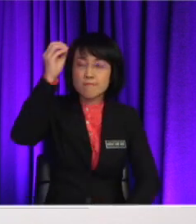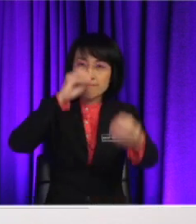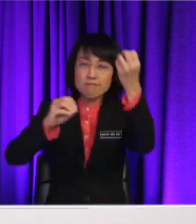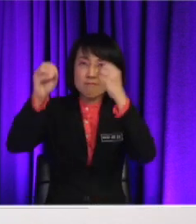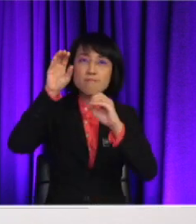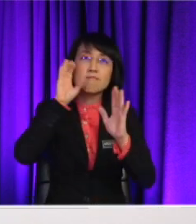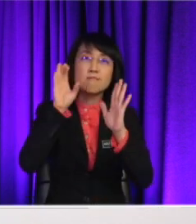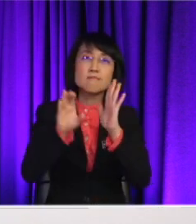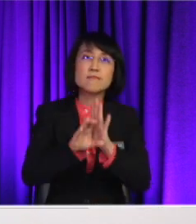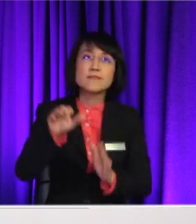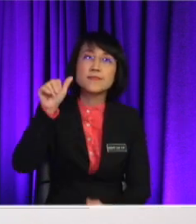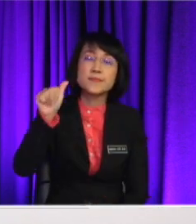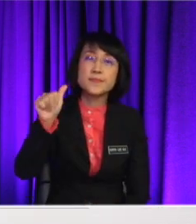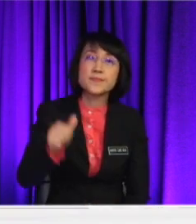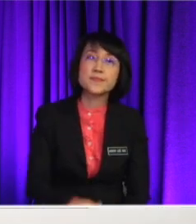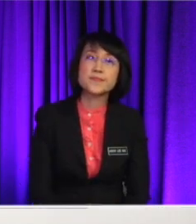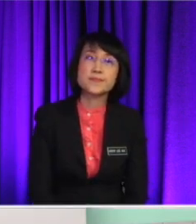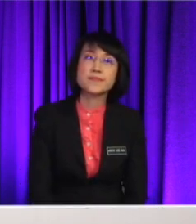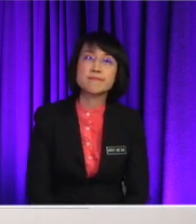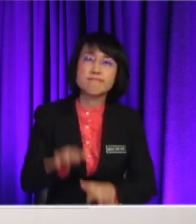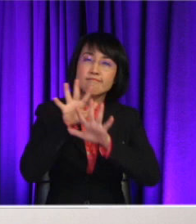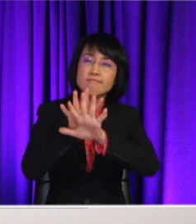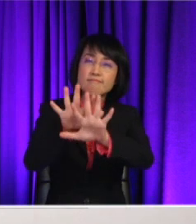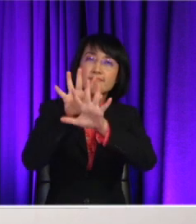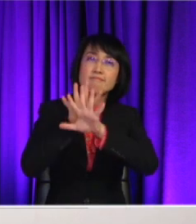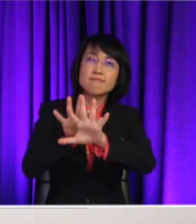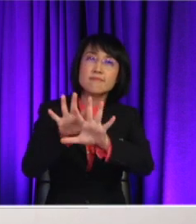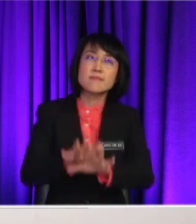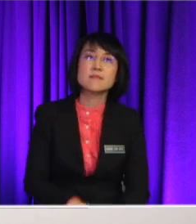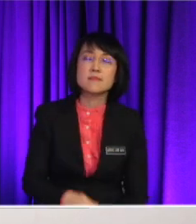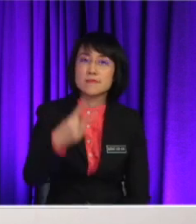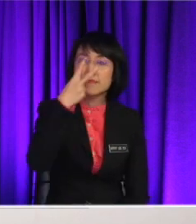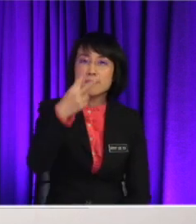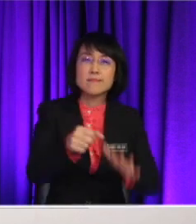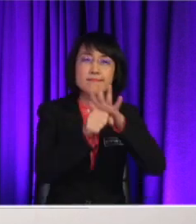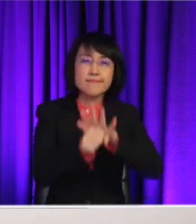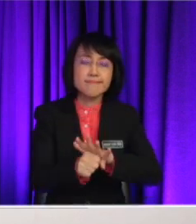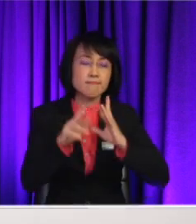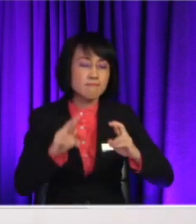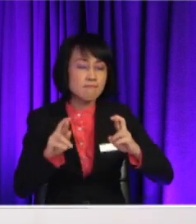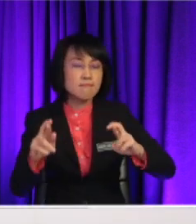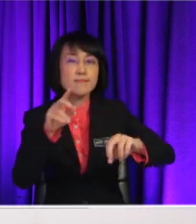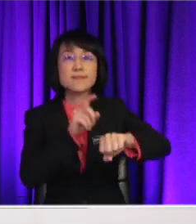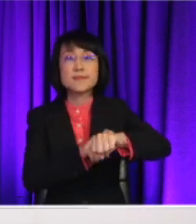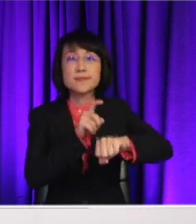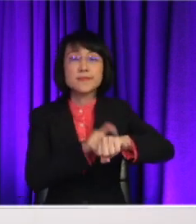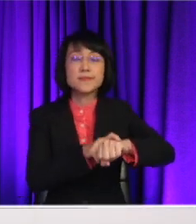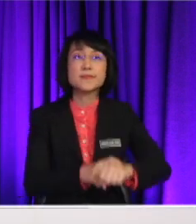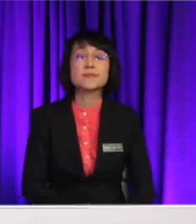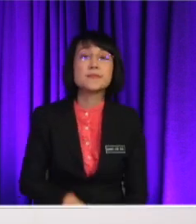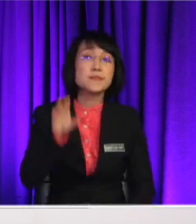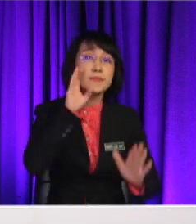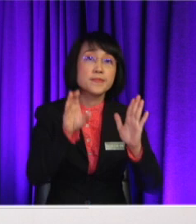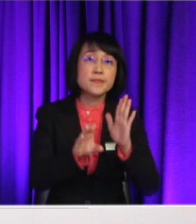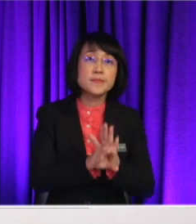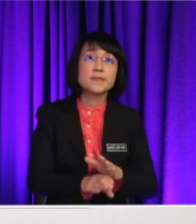I found that many people are crowded on the road And they look stressed and they're rushing with time However, for picture B,